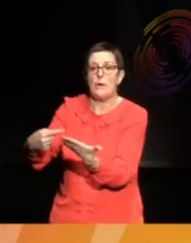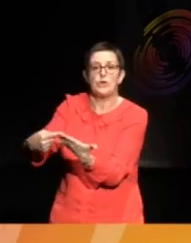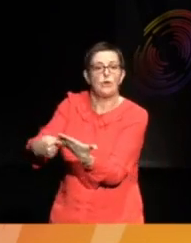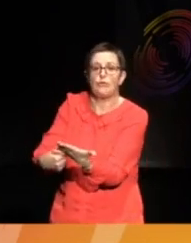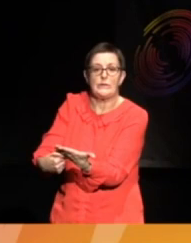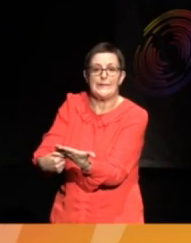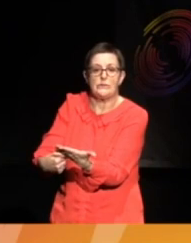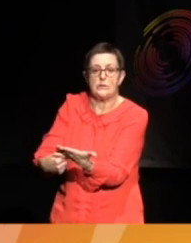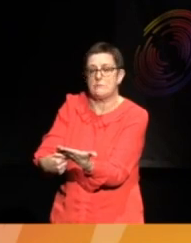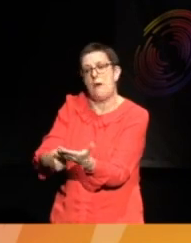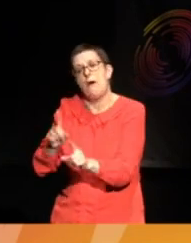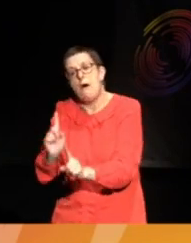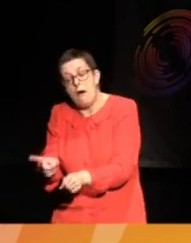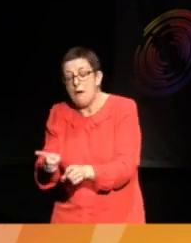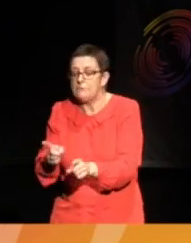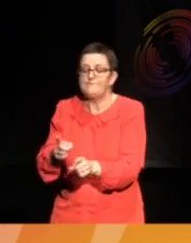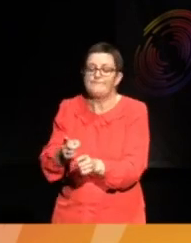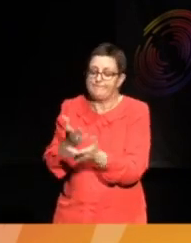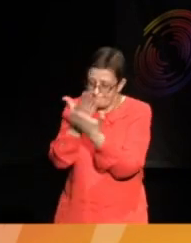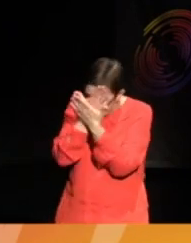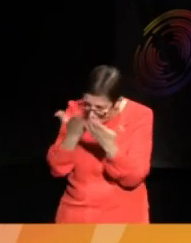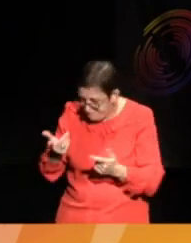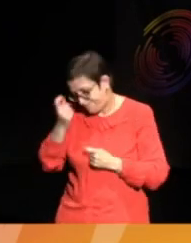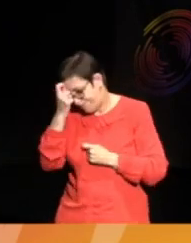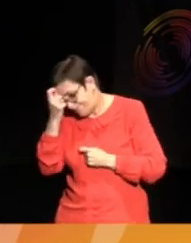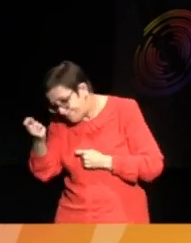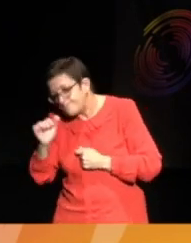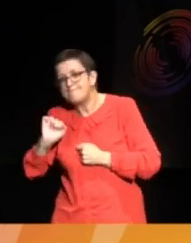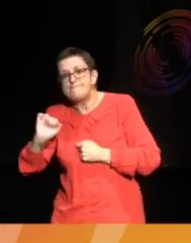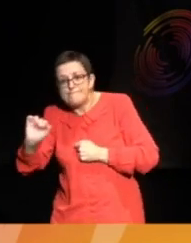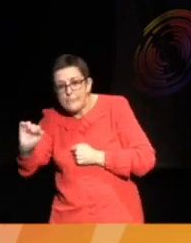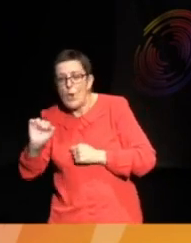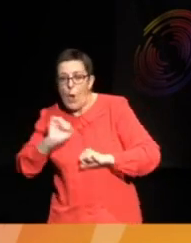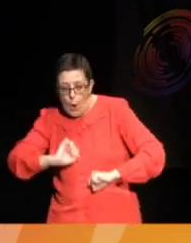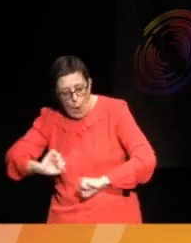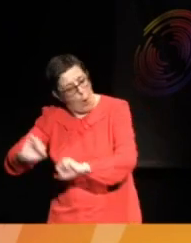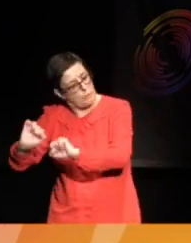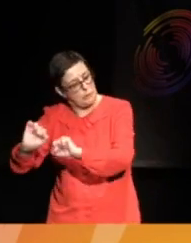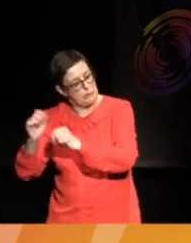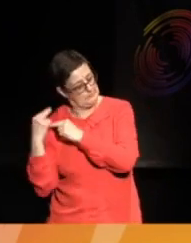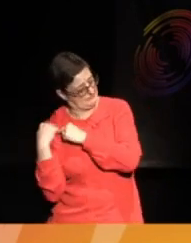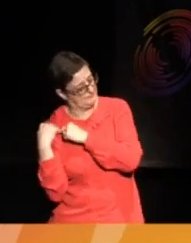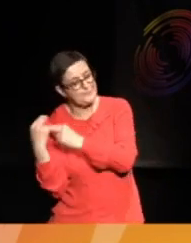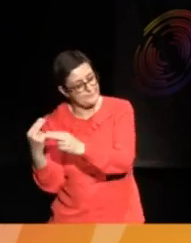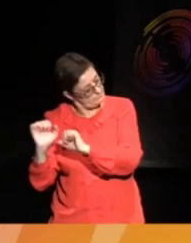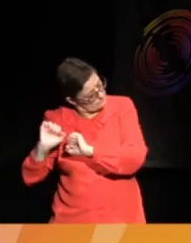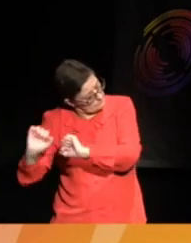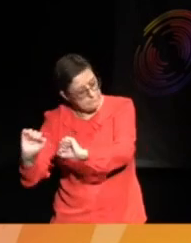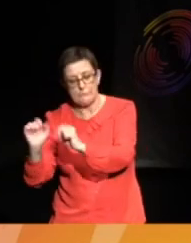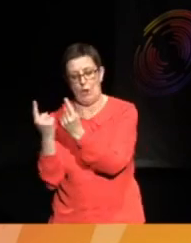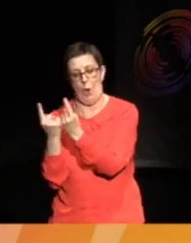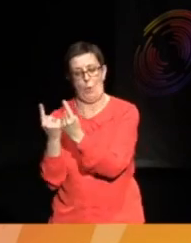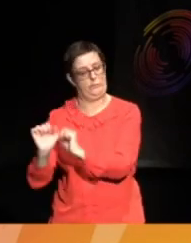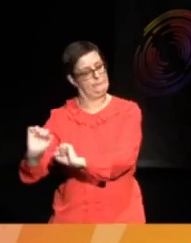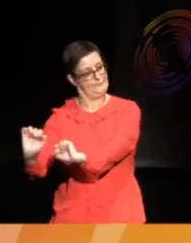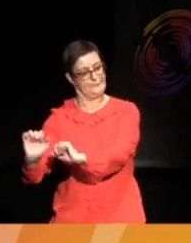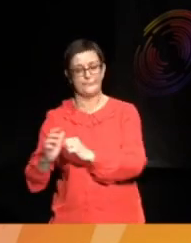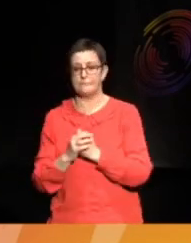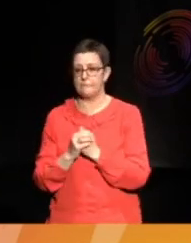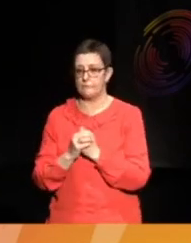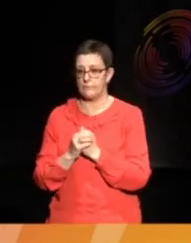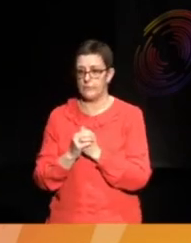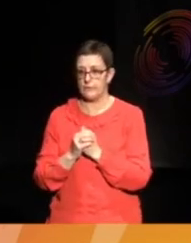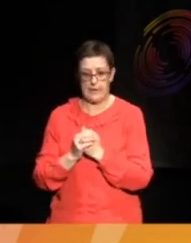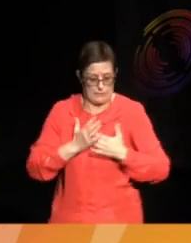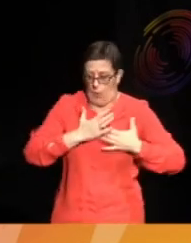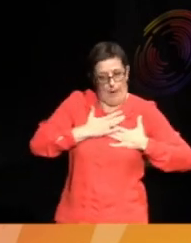what it does is it fully acknowledges that the ownership and the right to that material sits with those